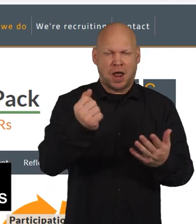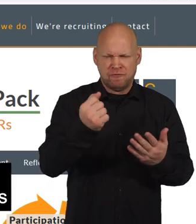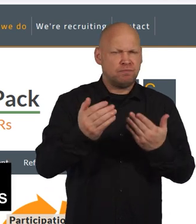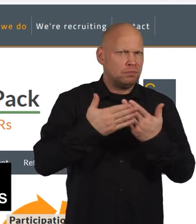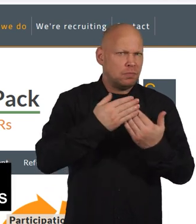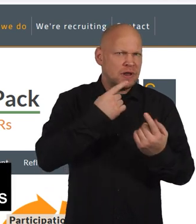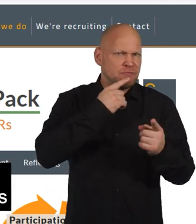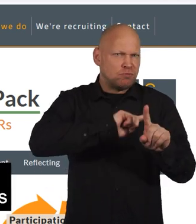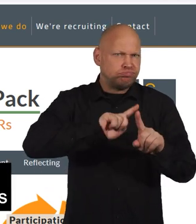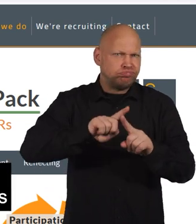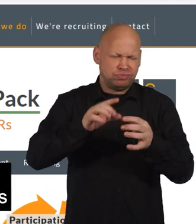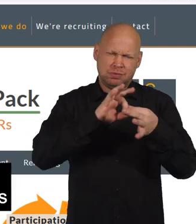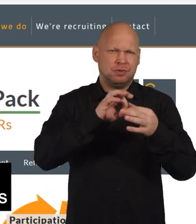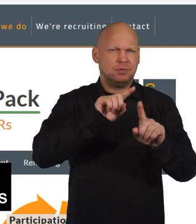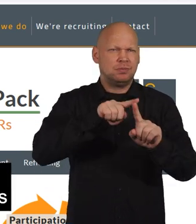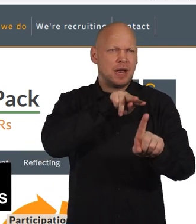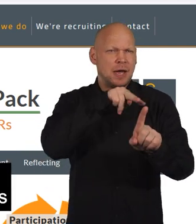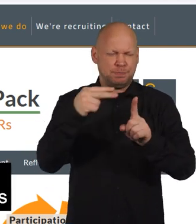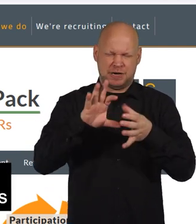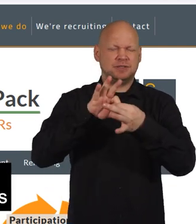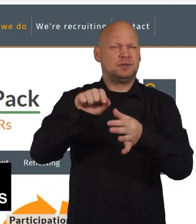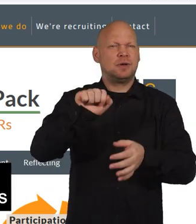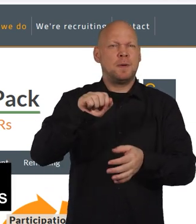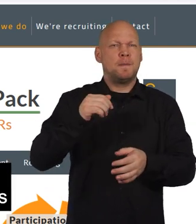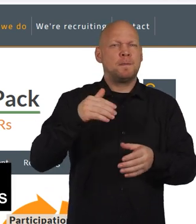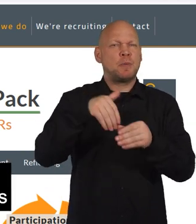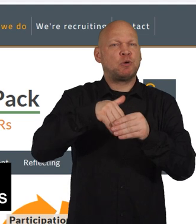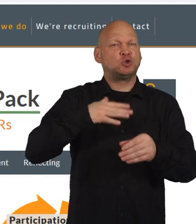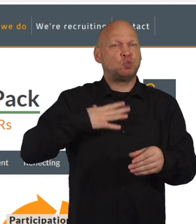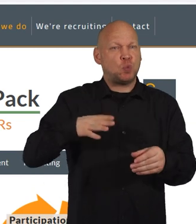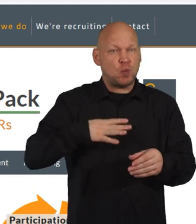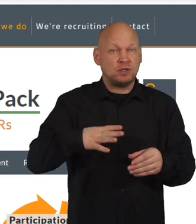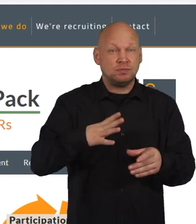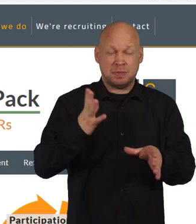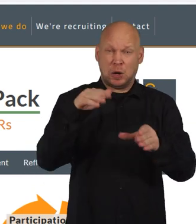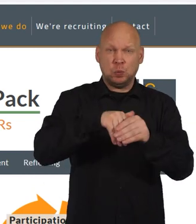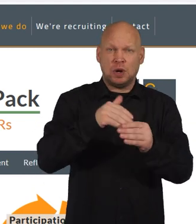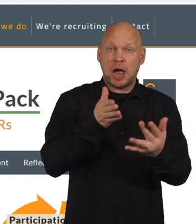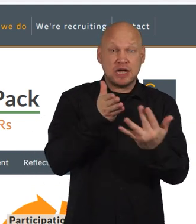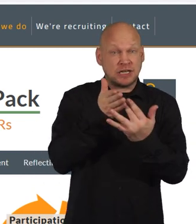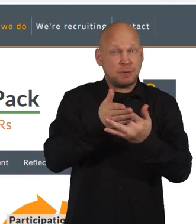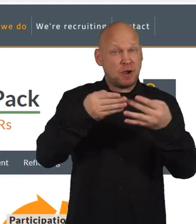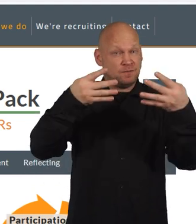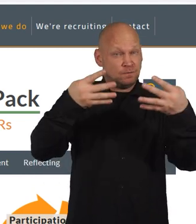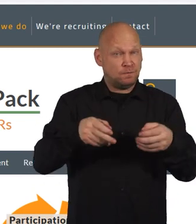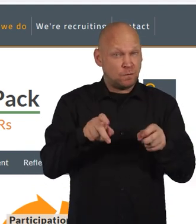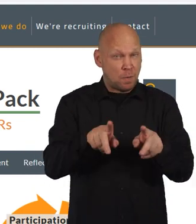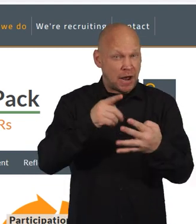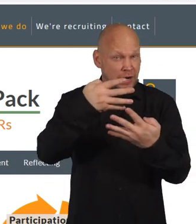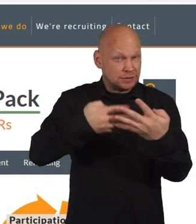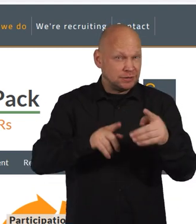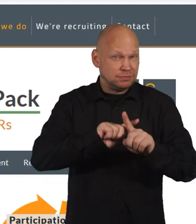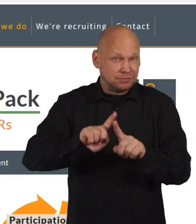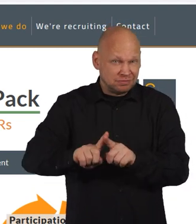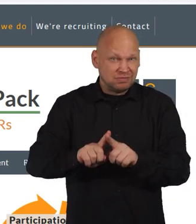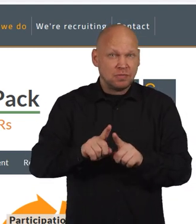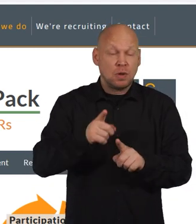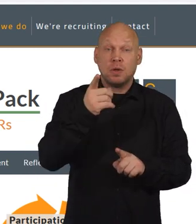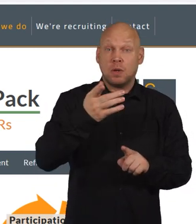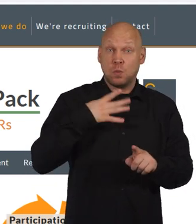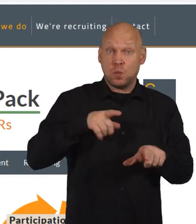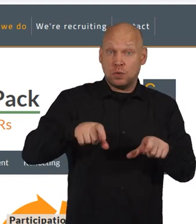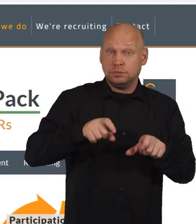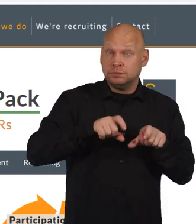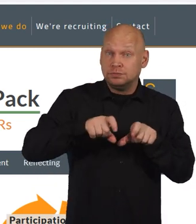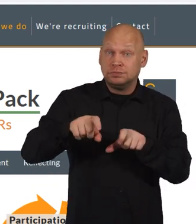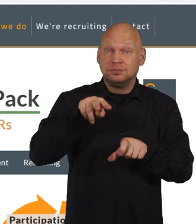find loads of information on different aspects of participation requests, including in accessible formats. And if you want to stay